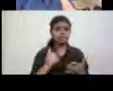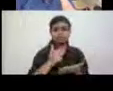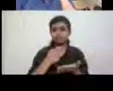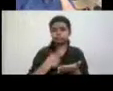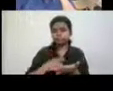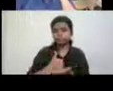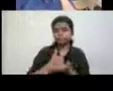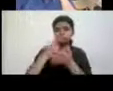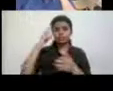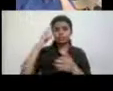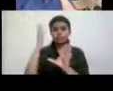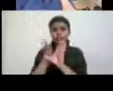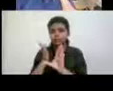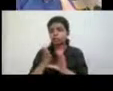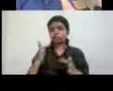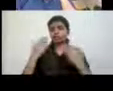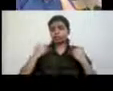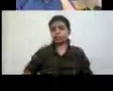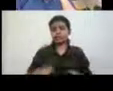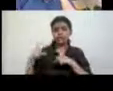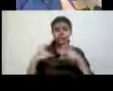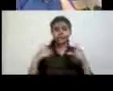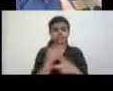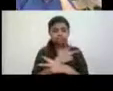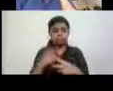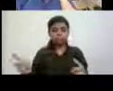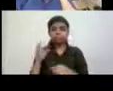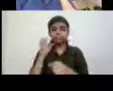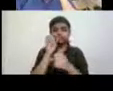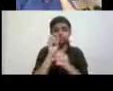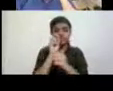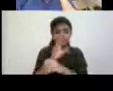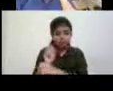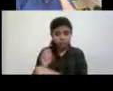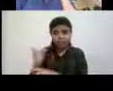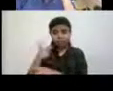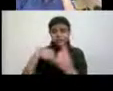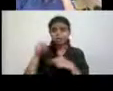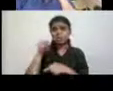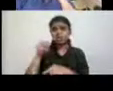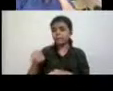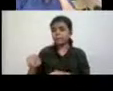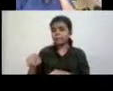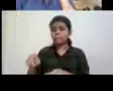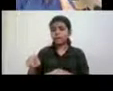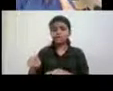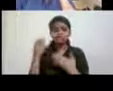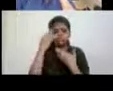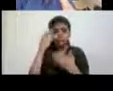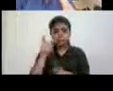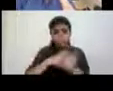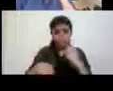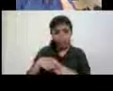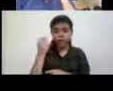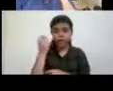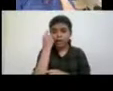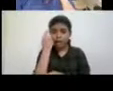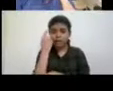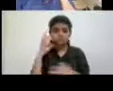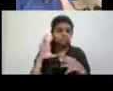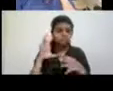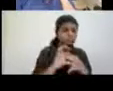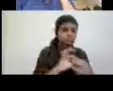psychology, health care, and information there, usually available only to majors in those fields, is concerned with